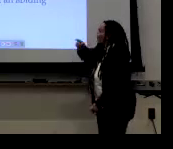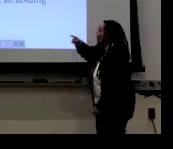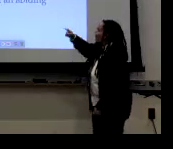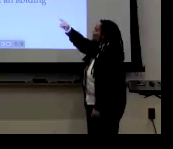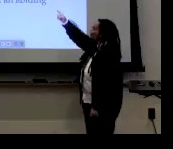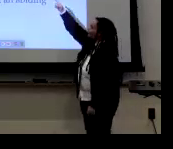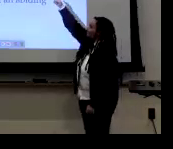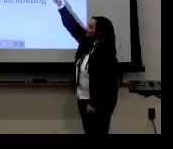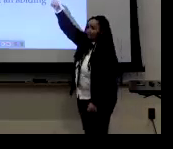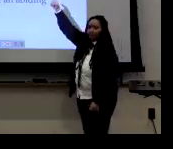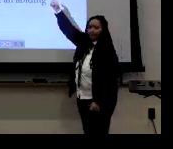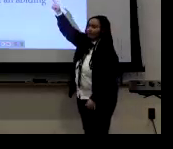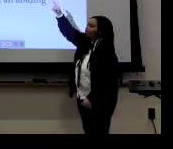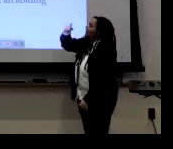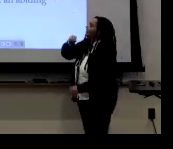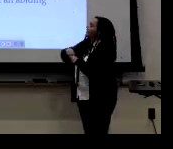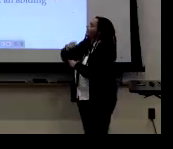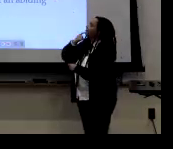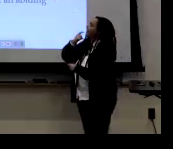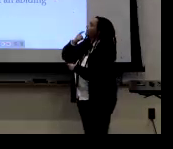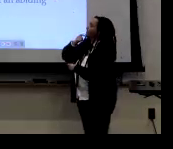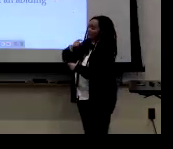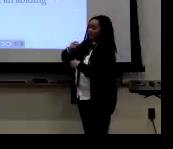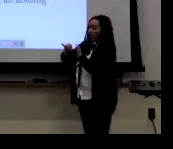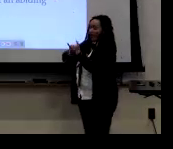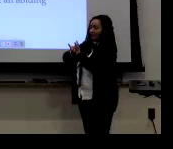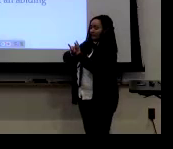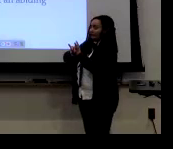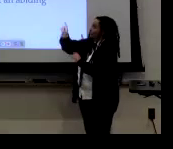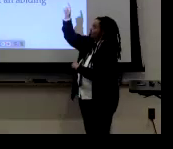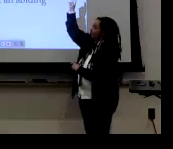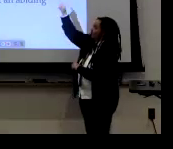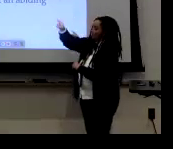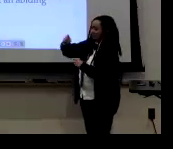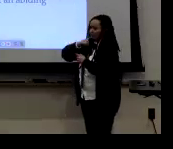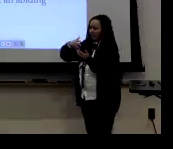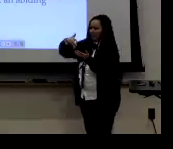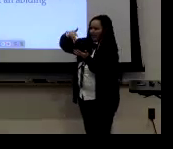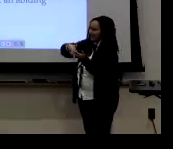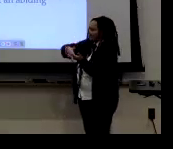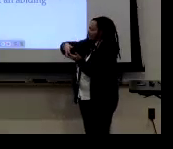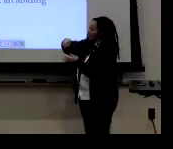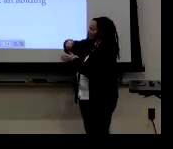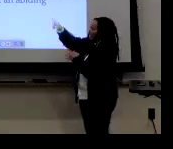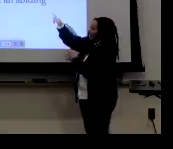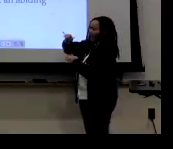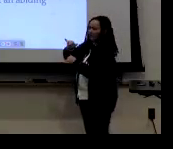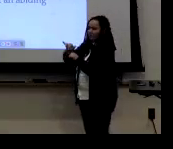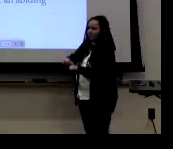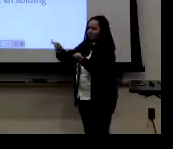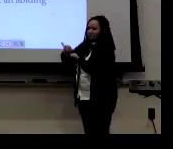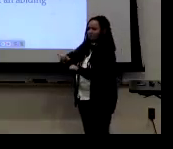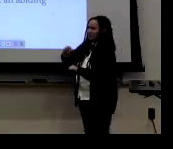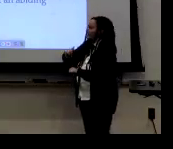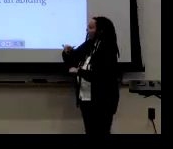and then I wanted to challenge this, um, so you see the part in red about identity. It says